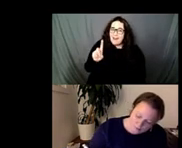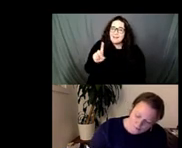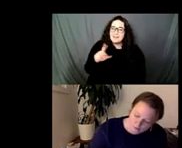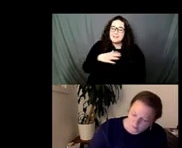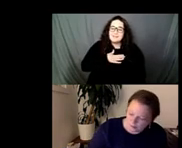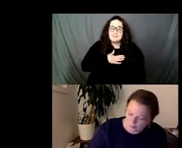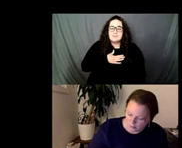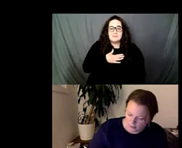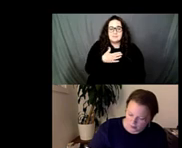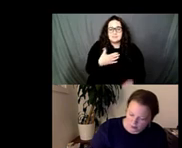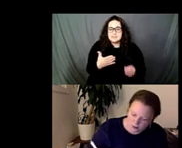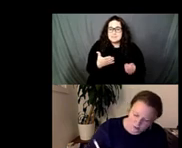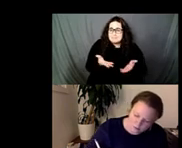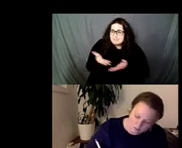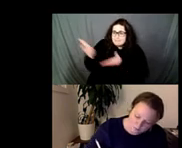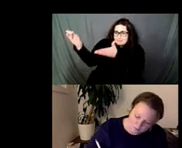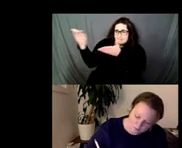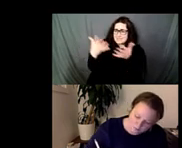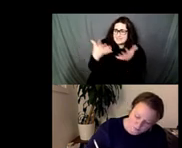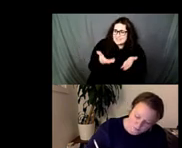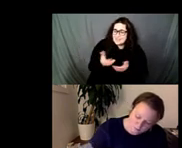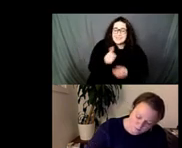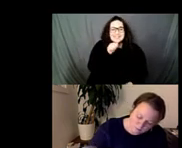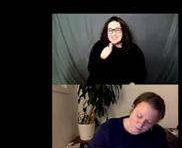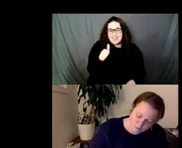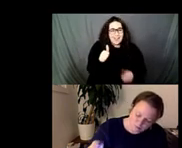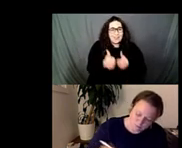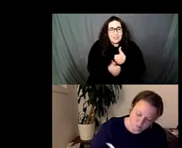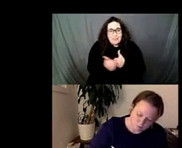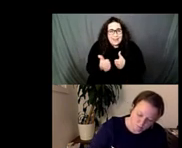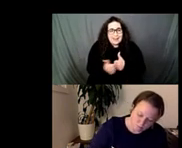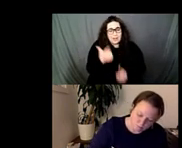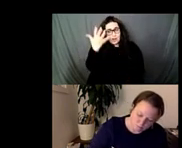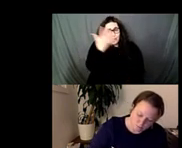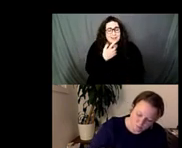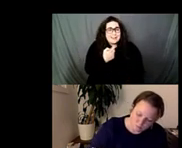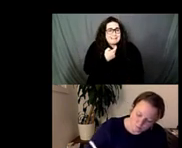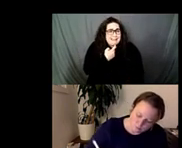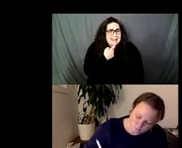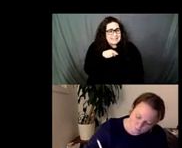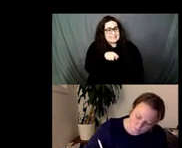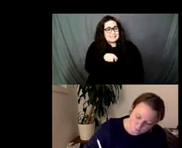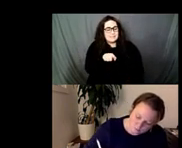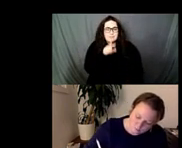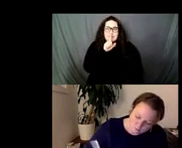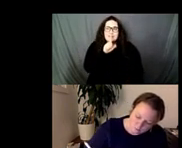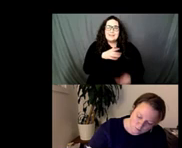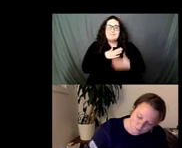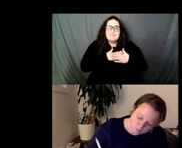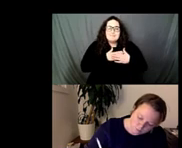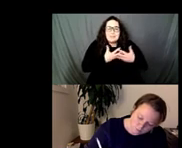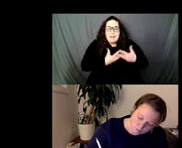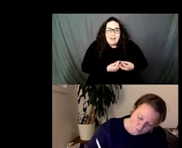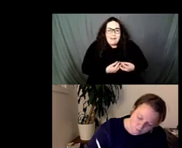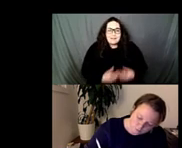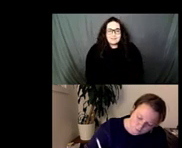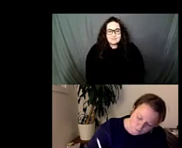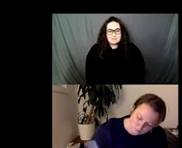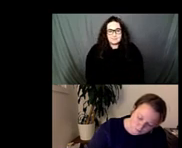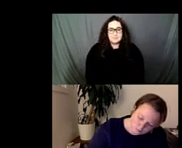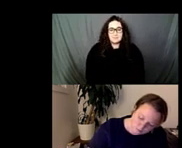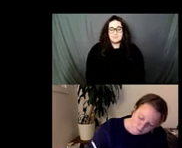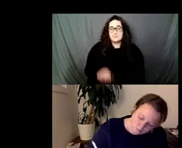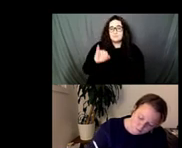threatening substance yeah and I was struck Michael by the way you picked up on the natural elements this idea